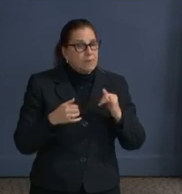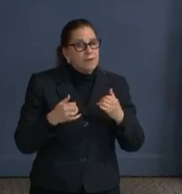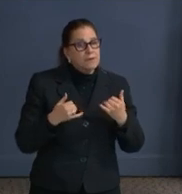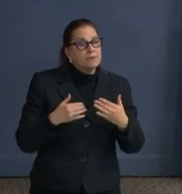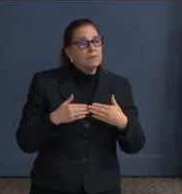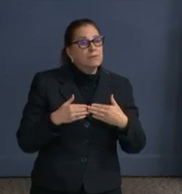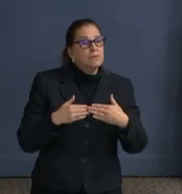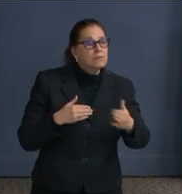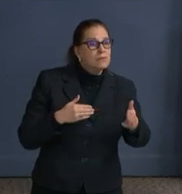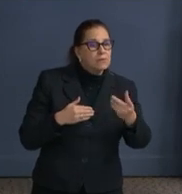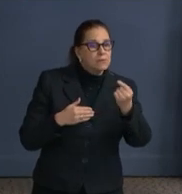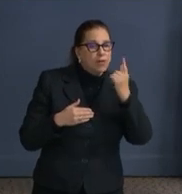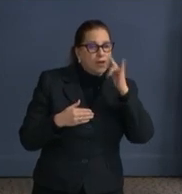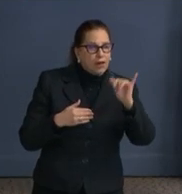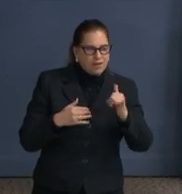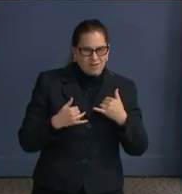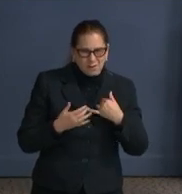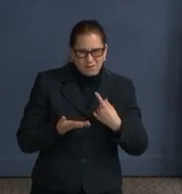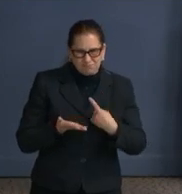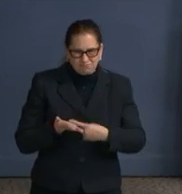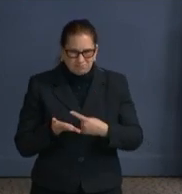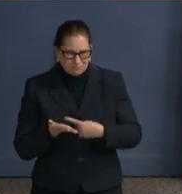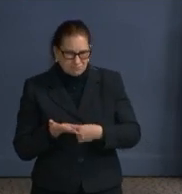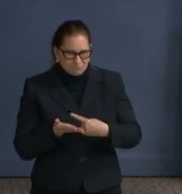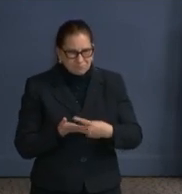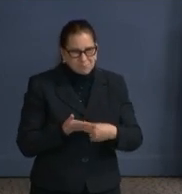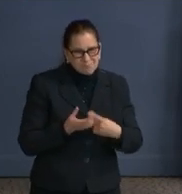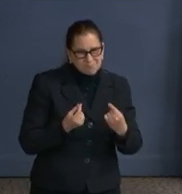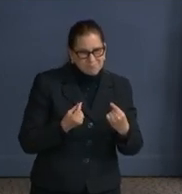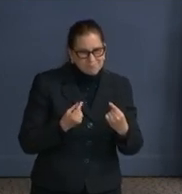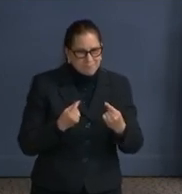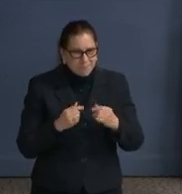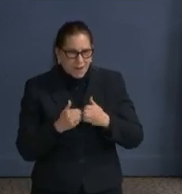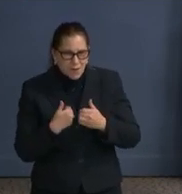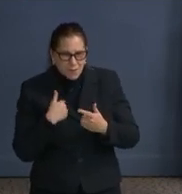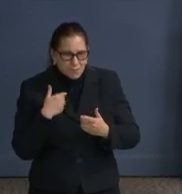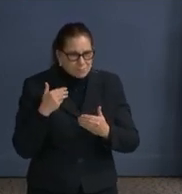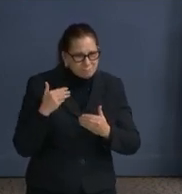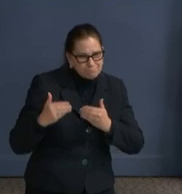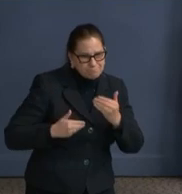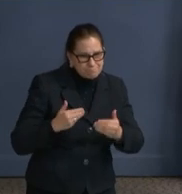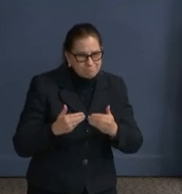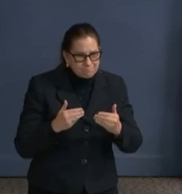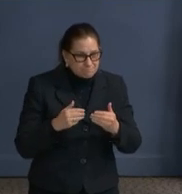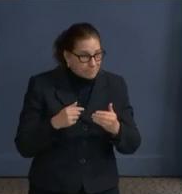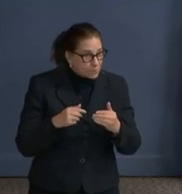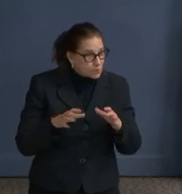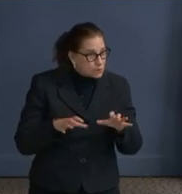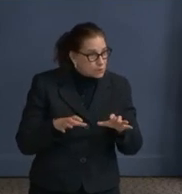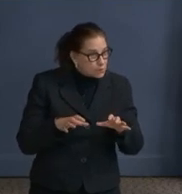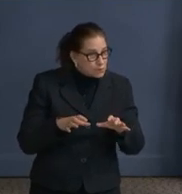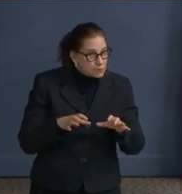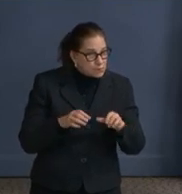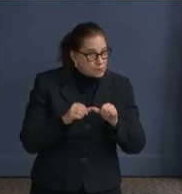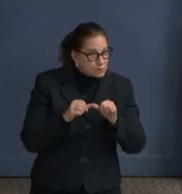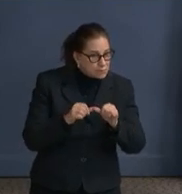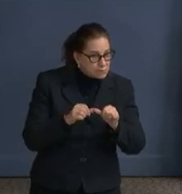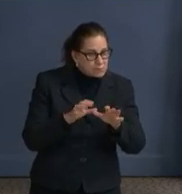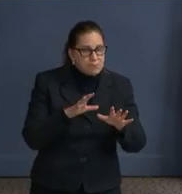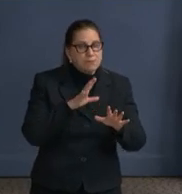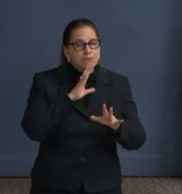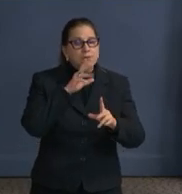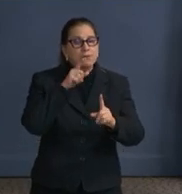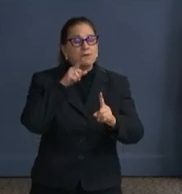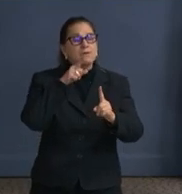truly getting to the heart of how do we ensure that we still do the job we need to do for safety, as well